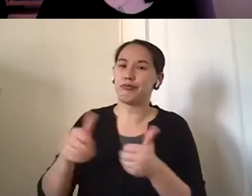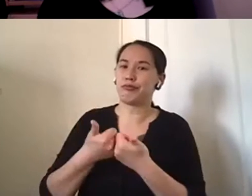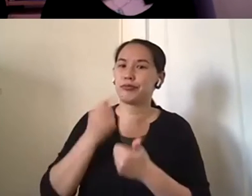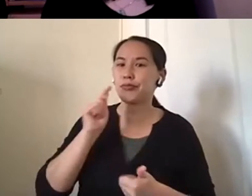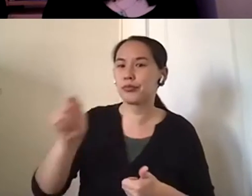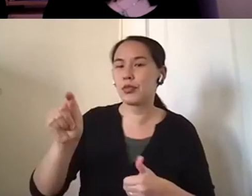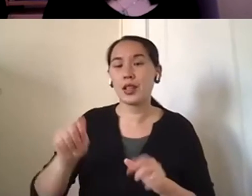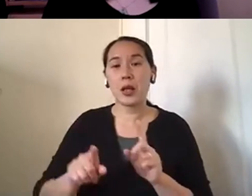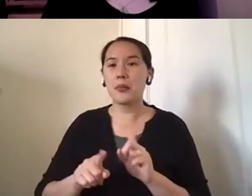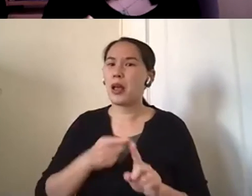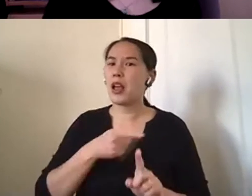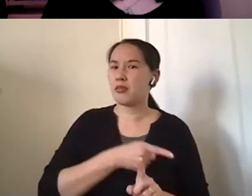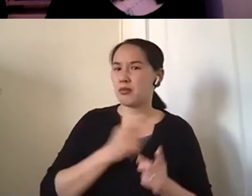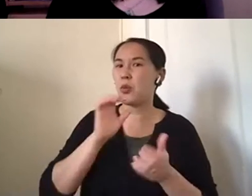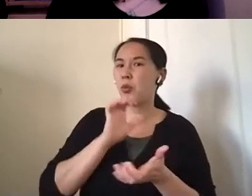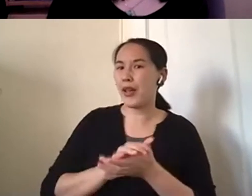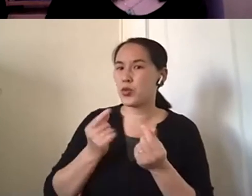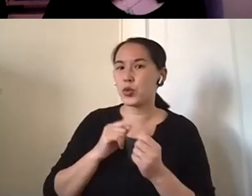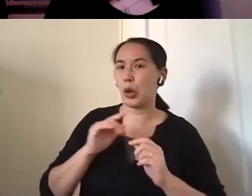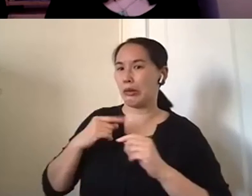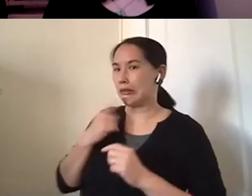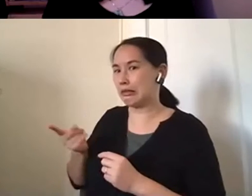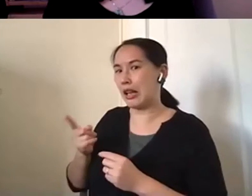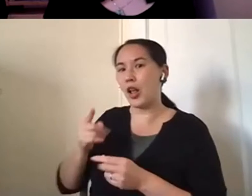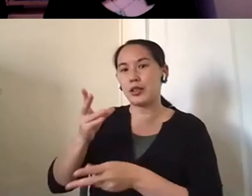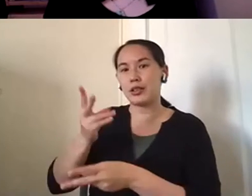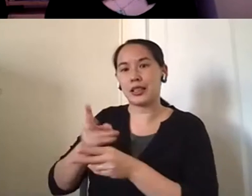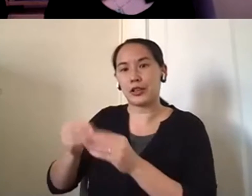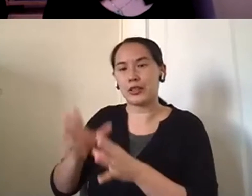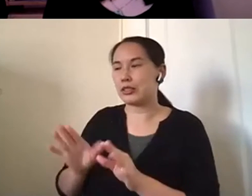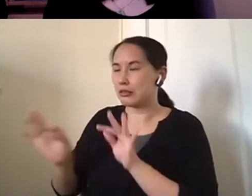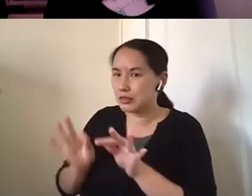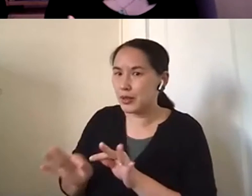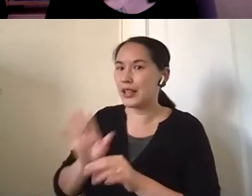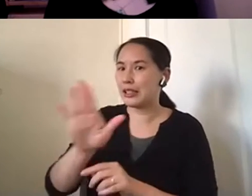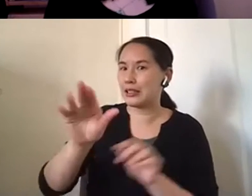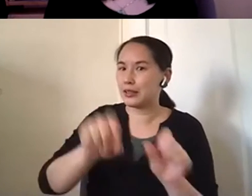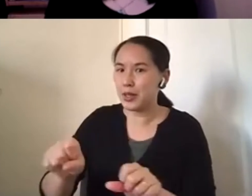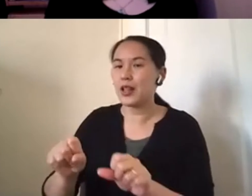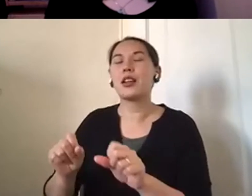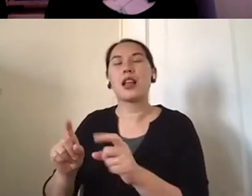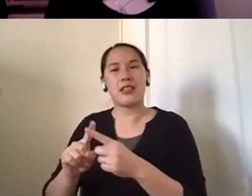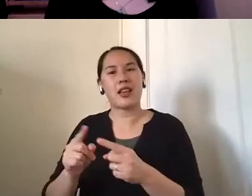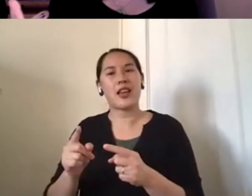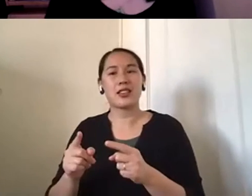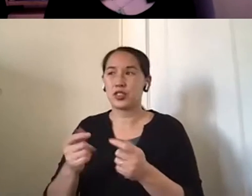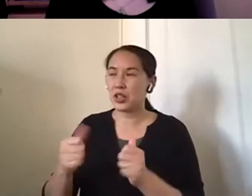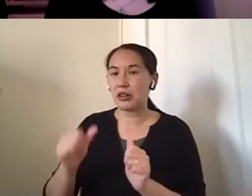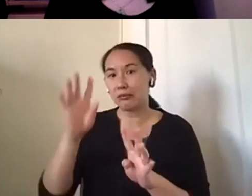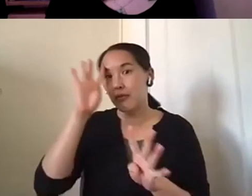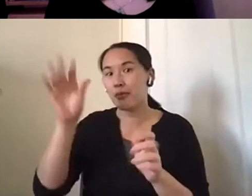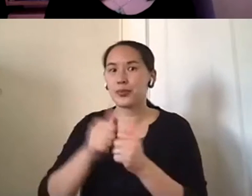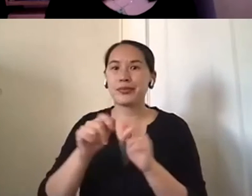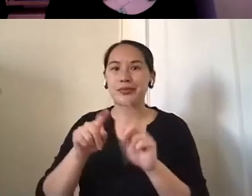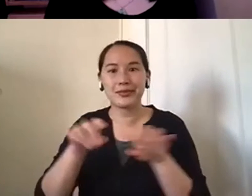his current abilities are so that they can meet him where he's at, um, and do some doing activities are not too challenging for him or, you know, kind of meeting him